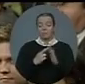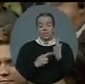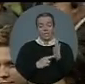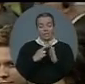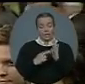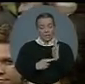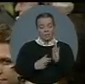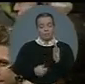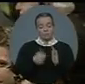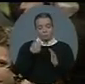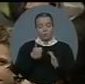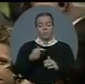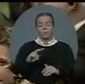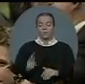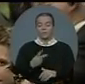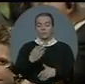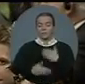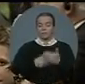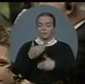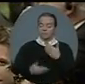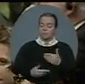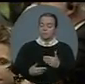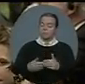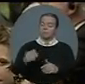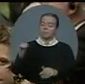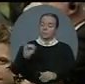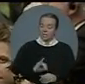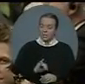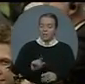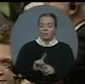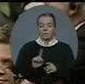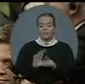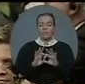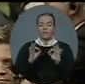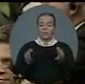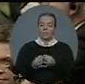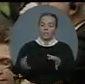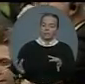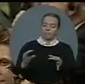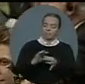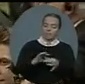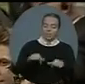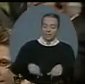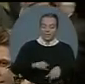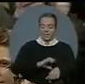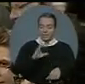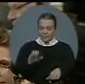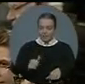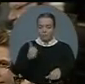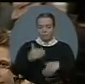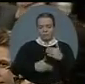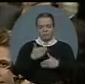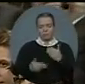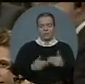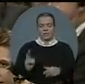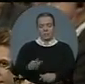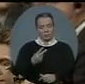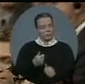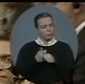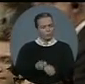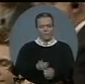be reunited with their families, and to get it done sooner, will of course be charter-compliant. They will be done after